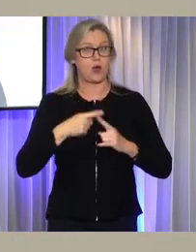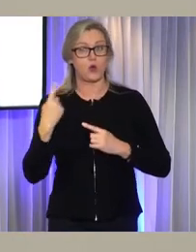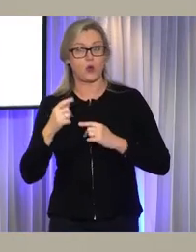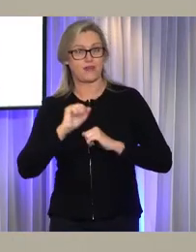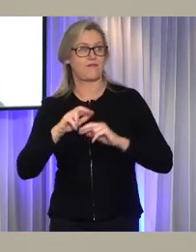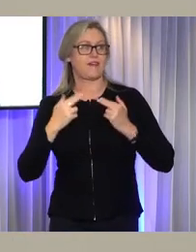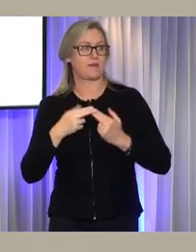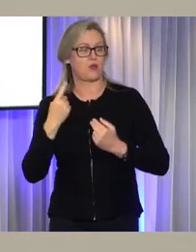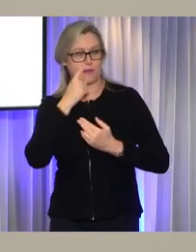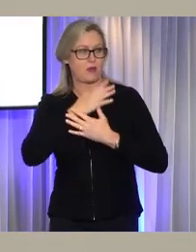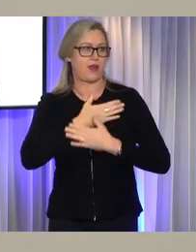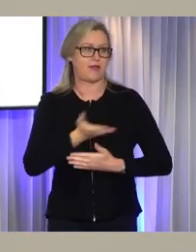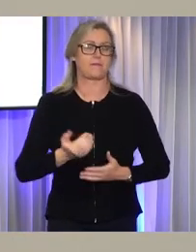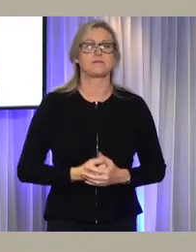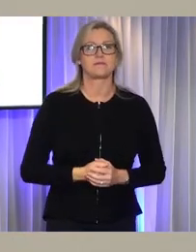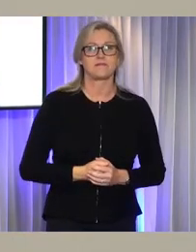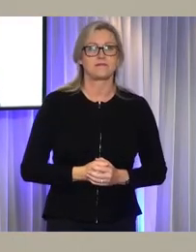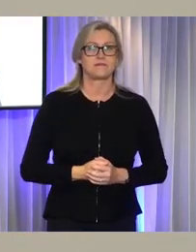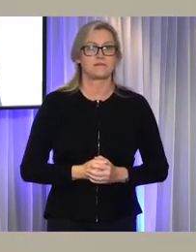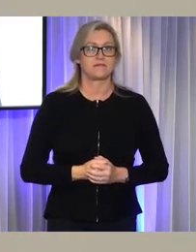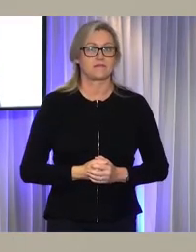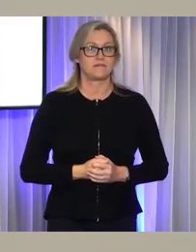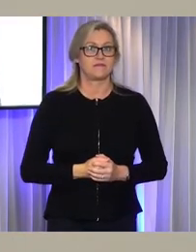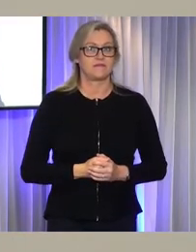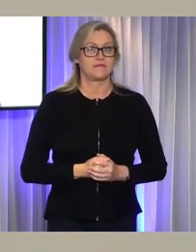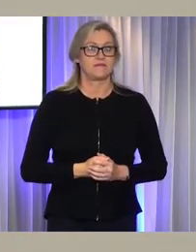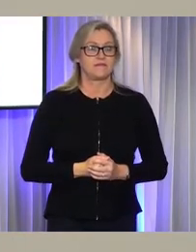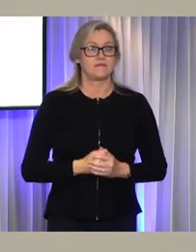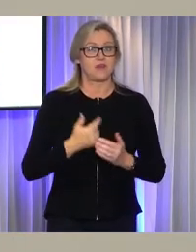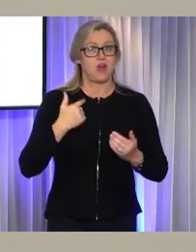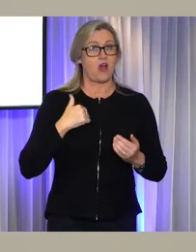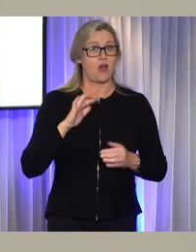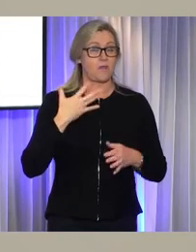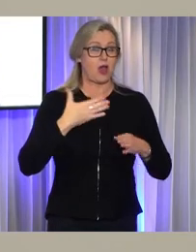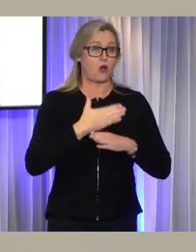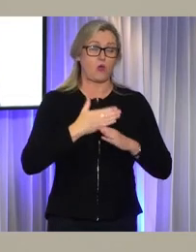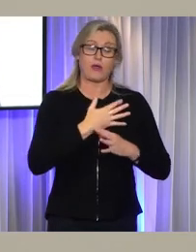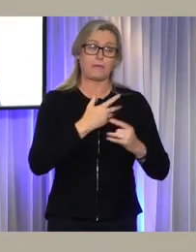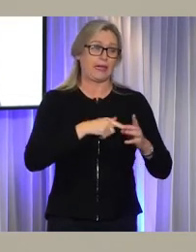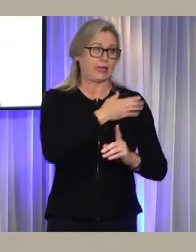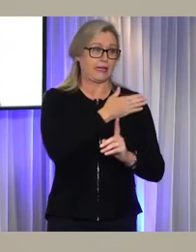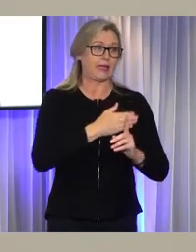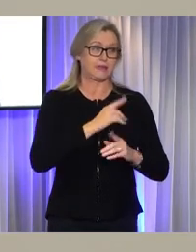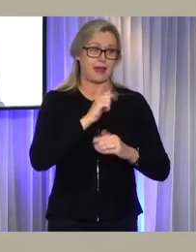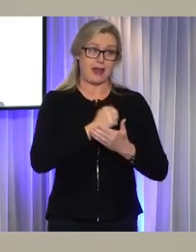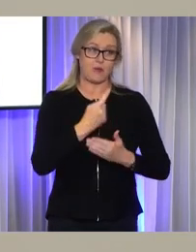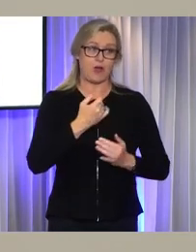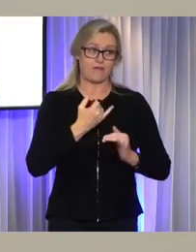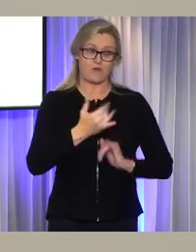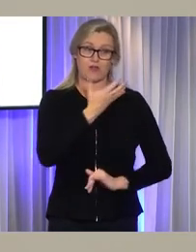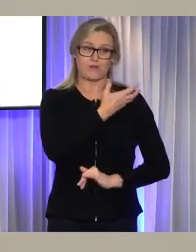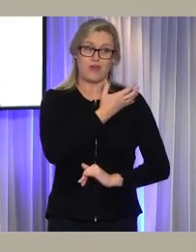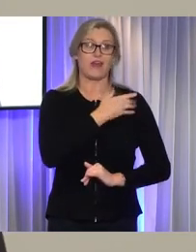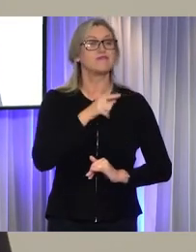It is probably the thing which I'm most proud of in my work and career I can certainly think of nothing else that I'm more proud of. You know now there's about